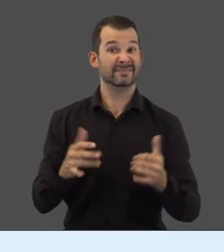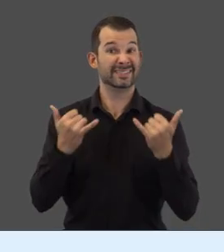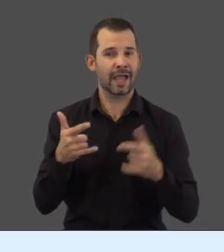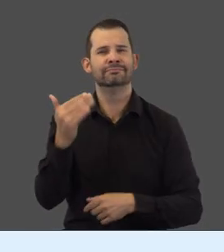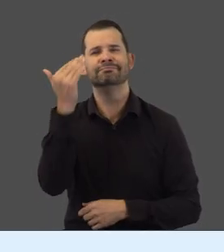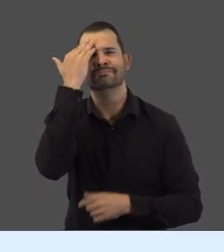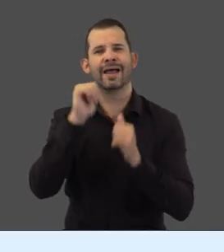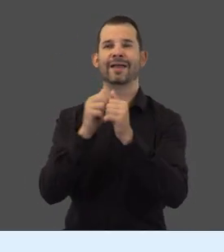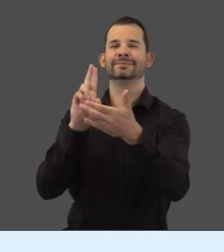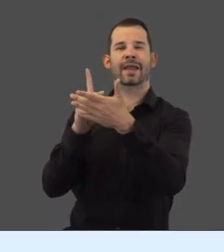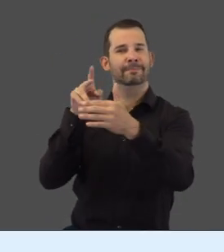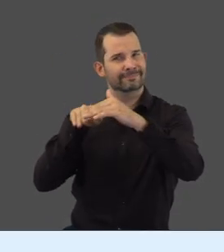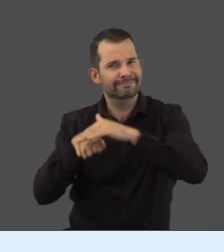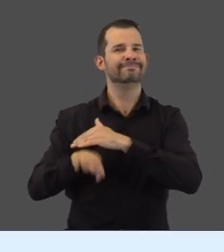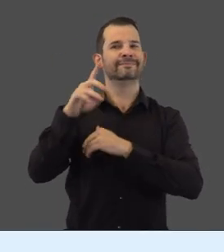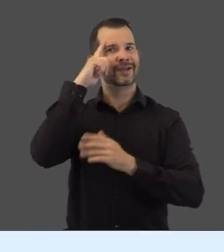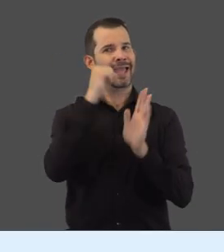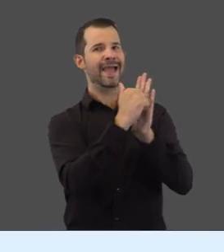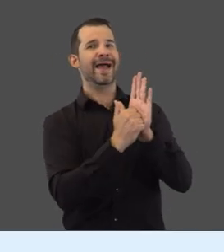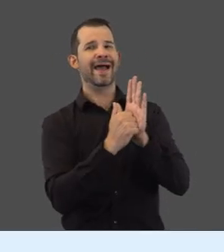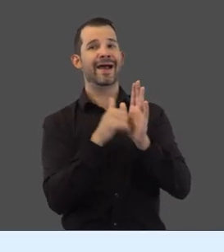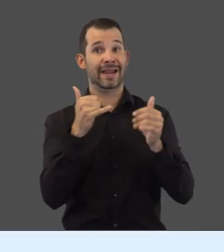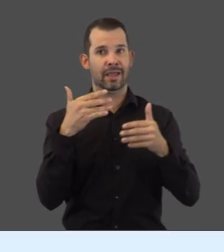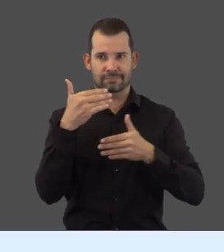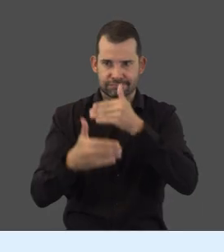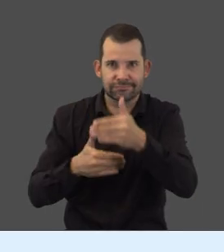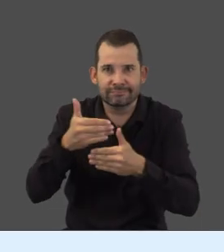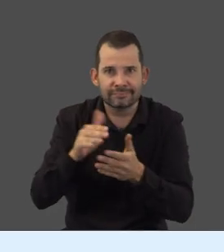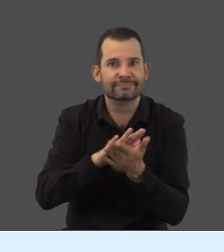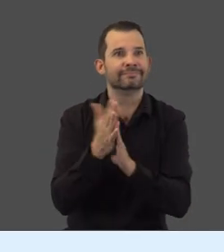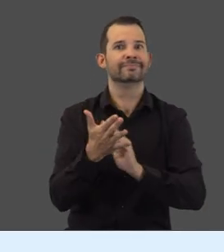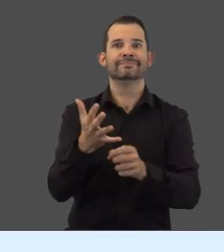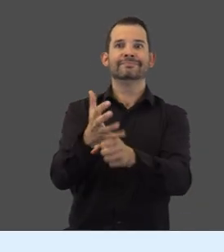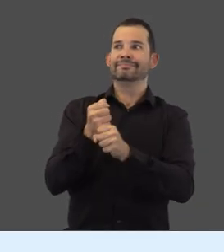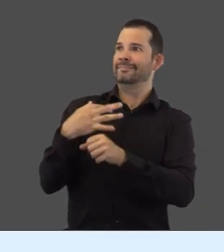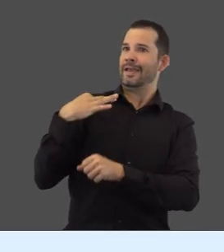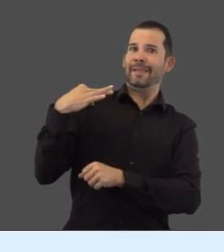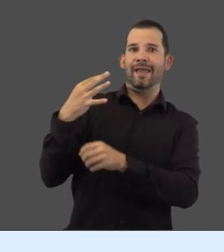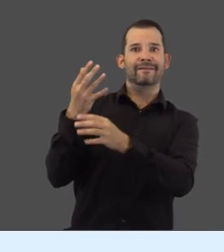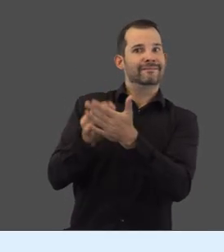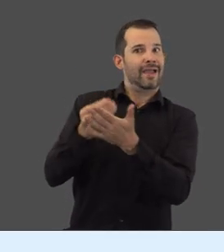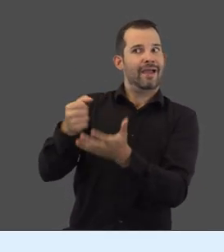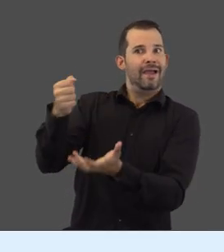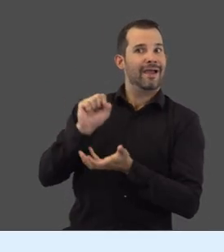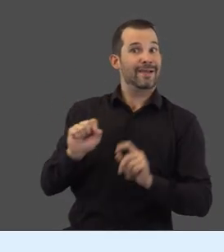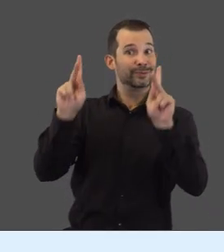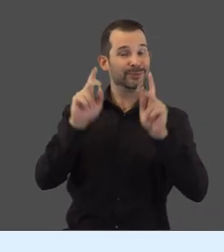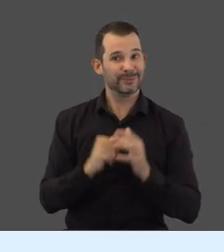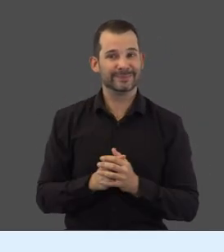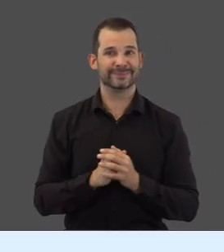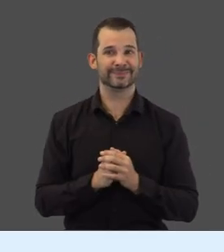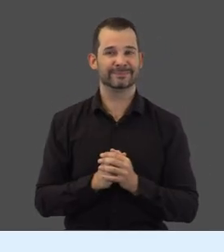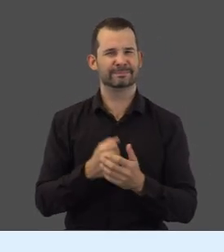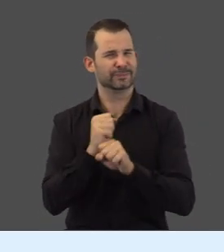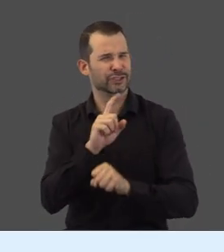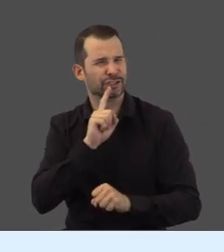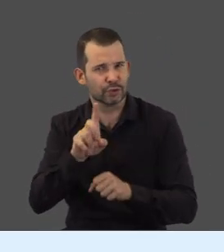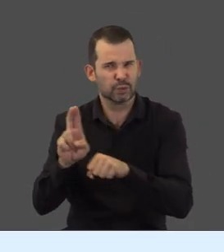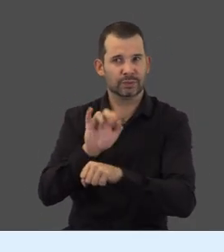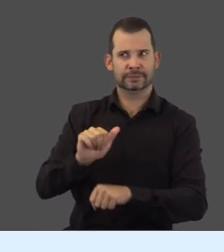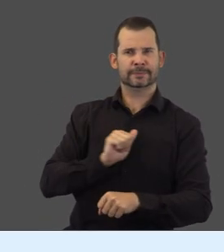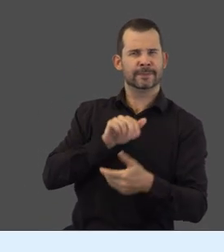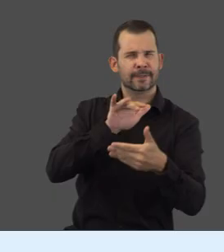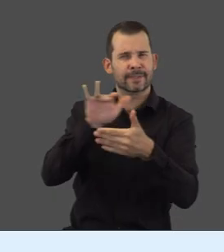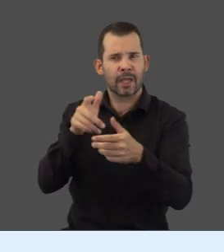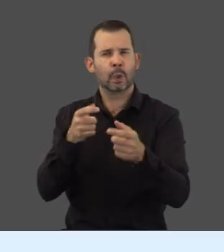Now you know how to sign up for an account, which brings you one step closer to applying for funding opportunities. Be sure to use